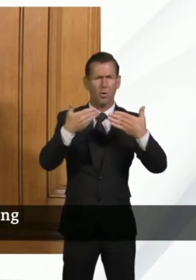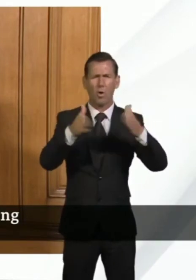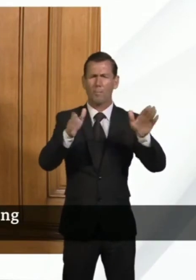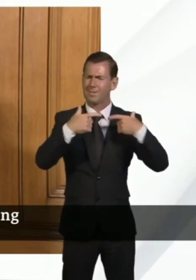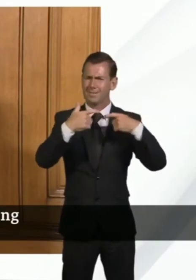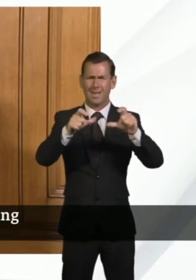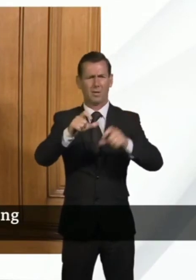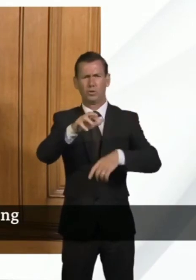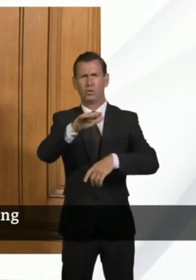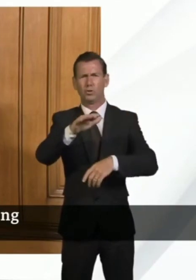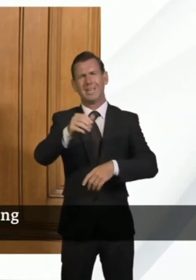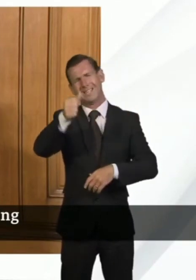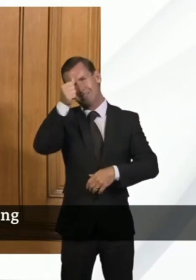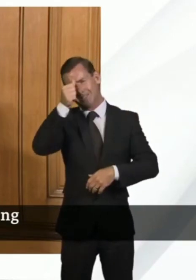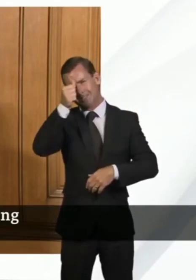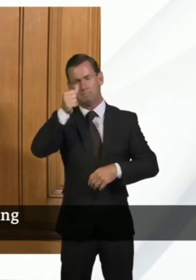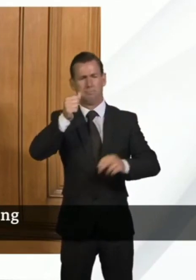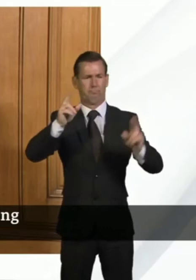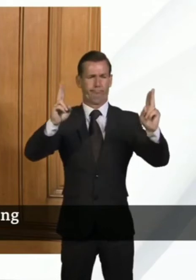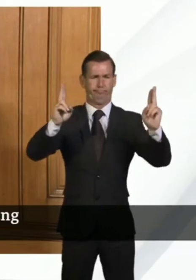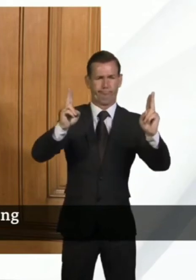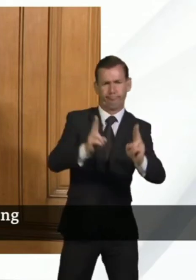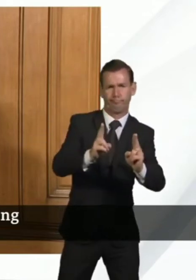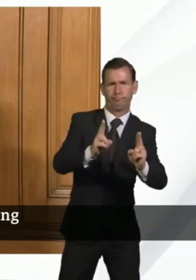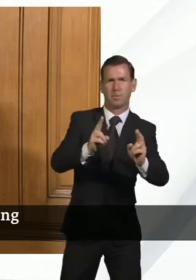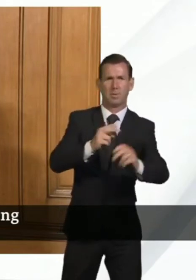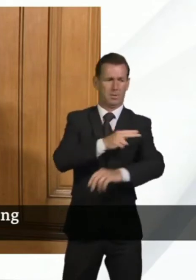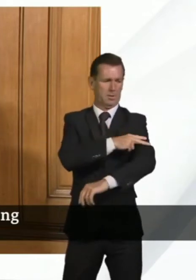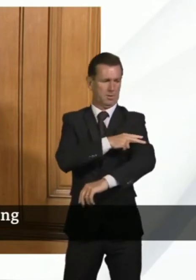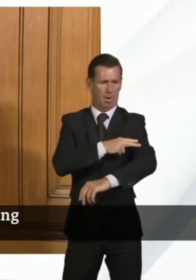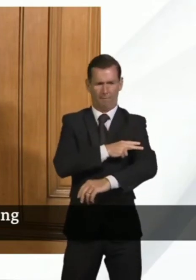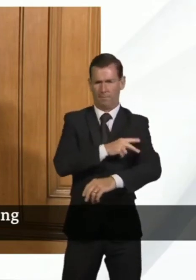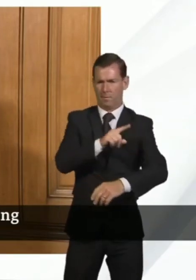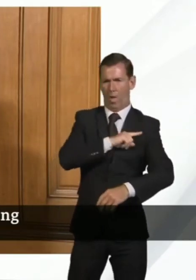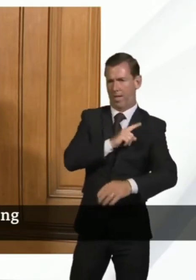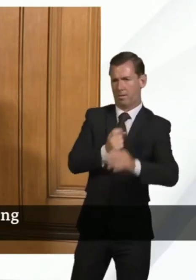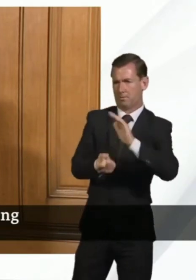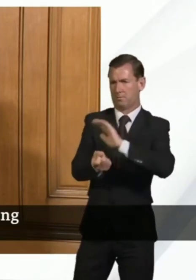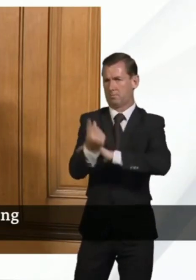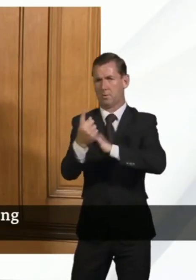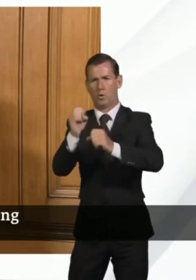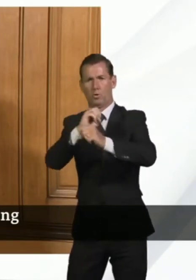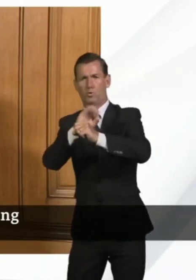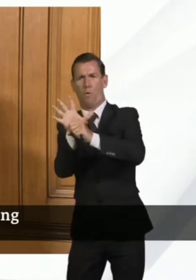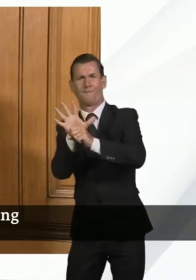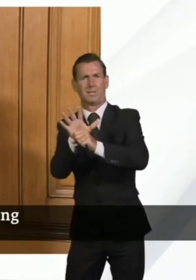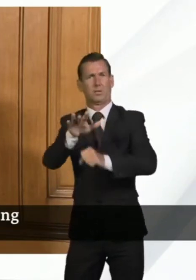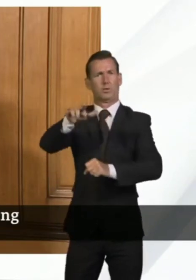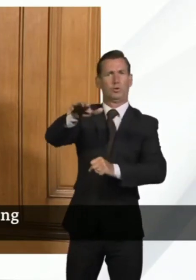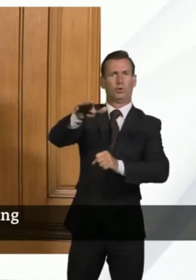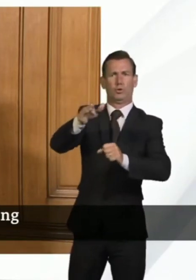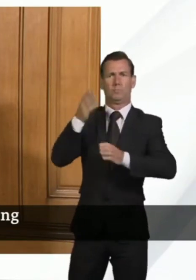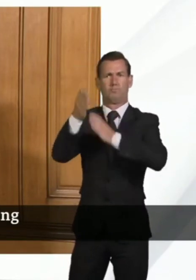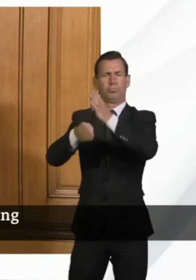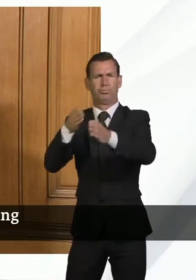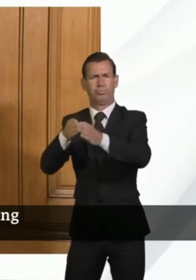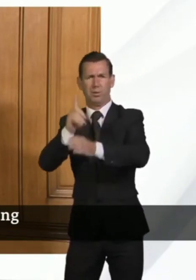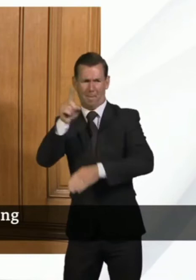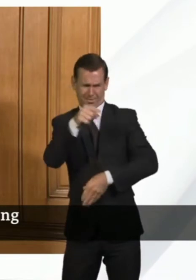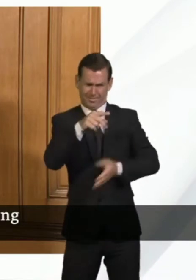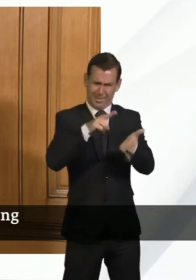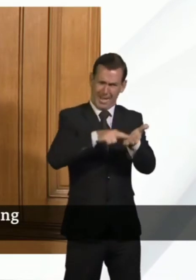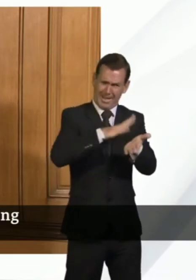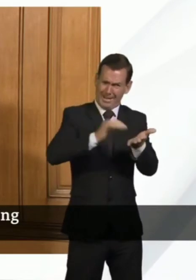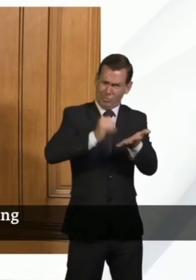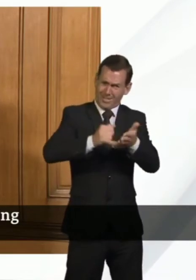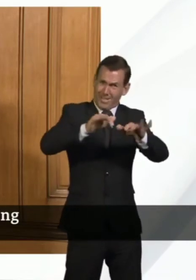for you. Yes, we are managing and have been managing an increased number of people with COVID-19, but the NHS is there for emergency